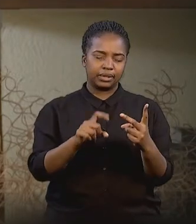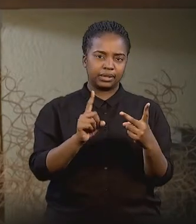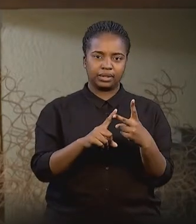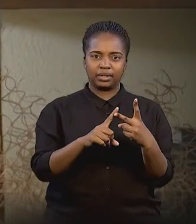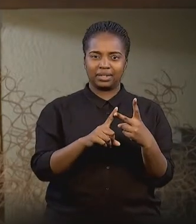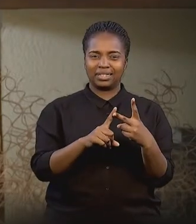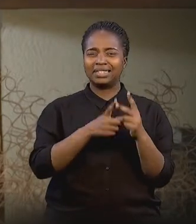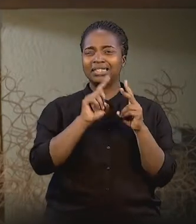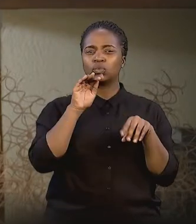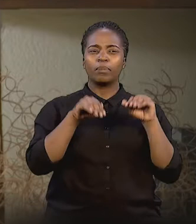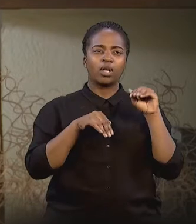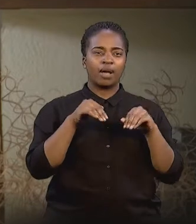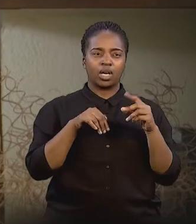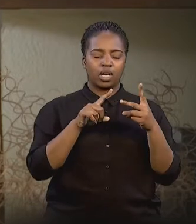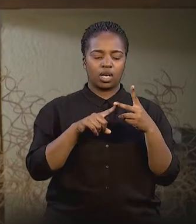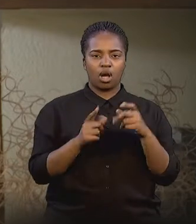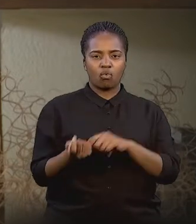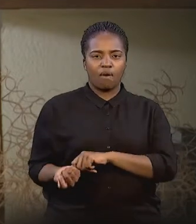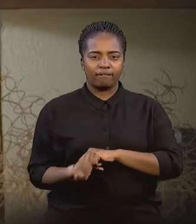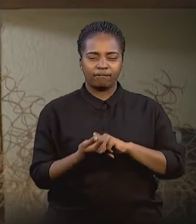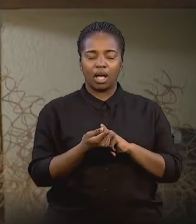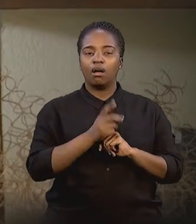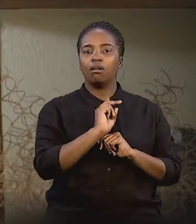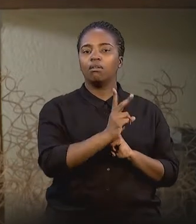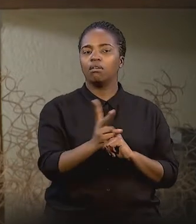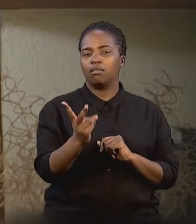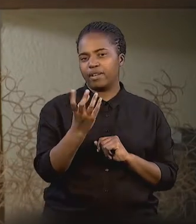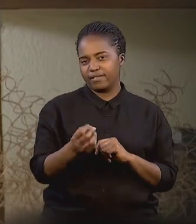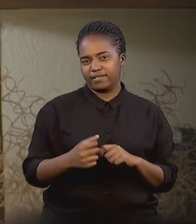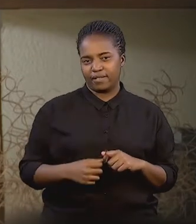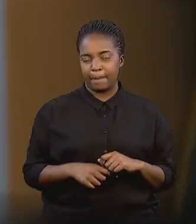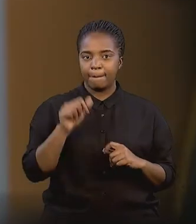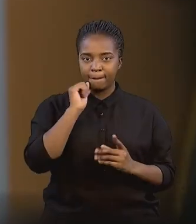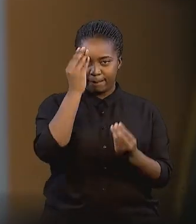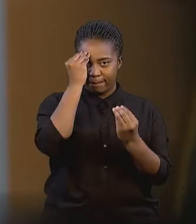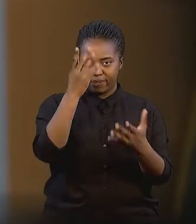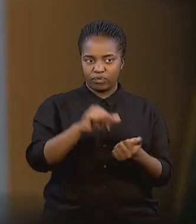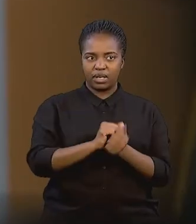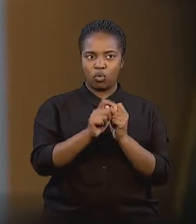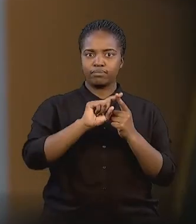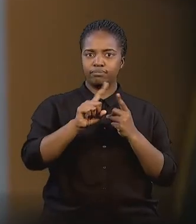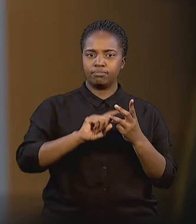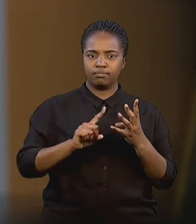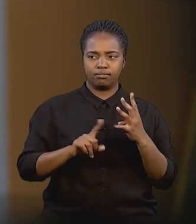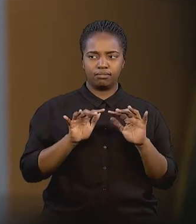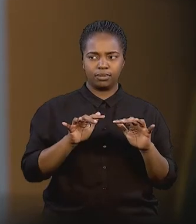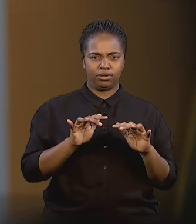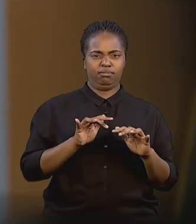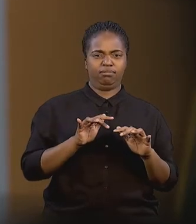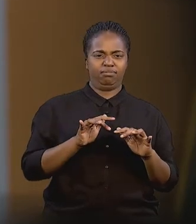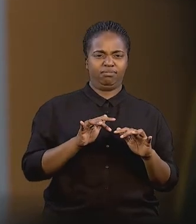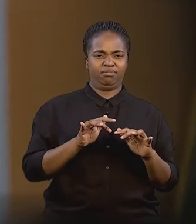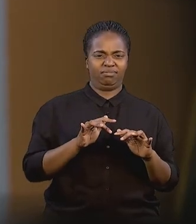kayaking, scuba diving, golf, and canopy tours. When I tell people that I play all these different sports,